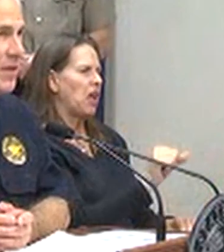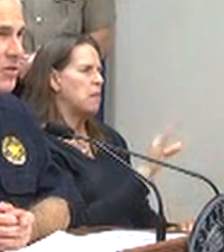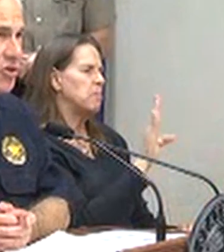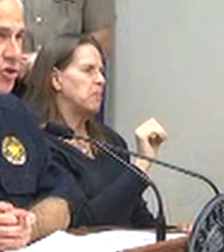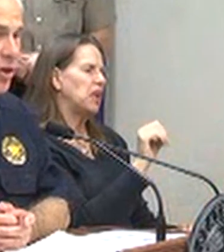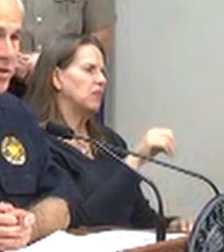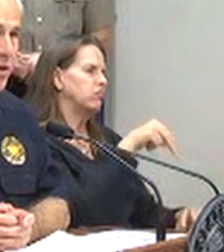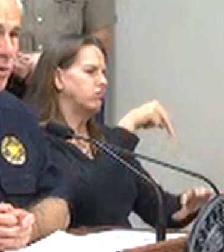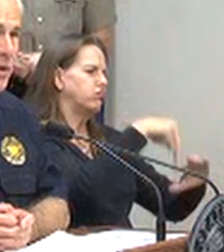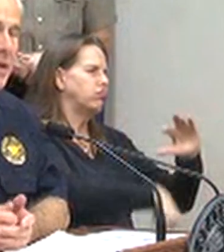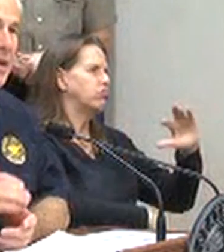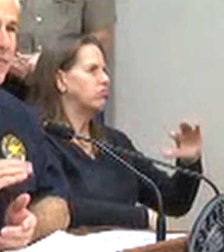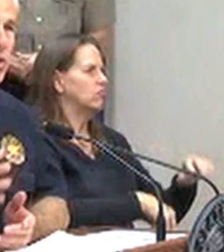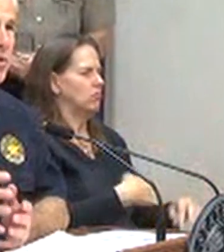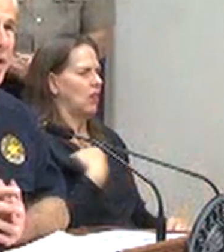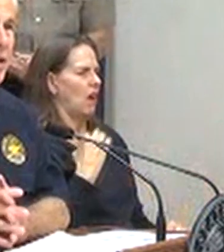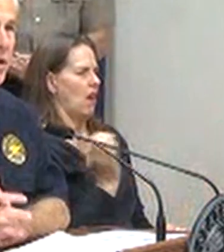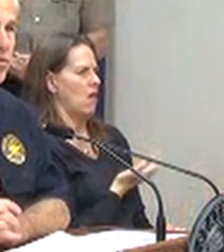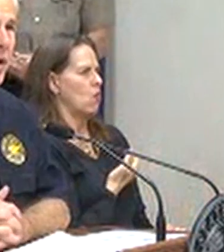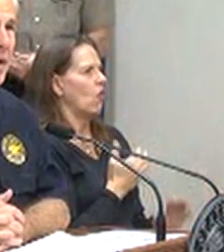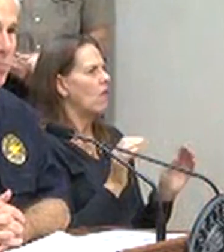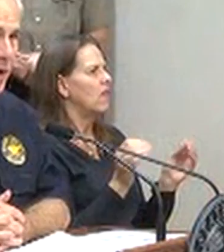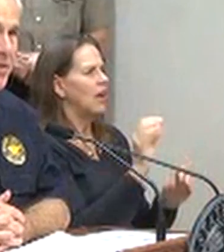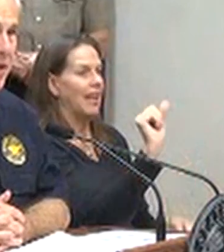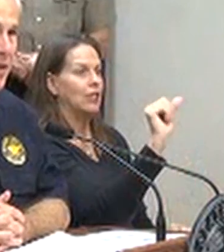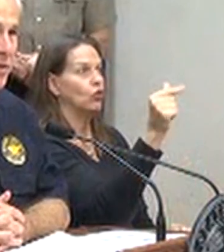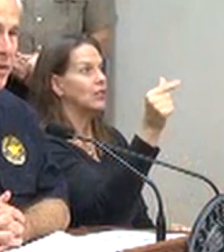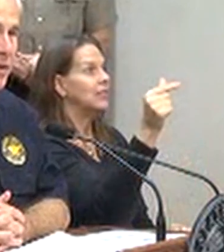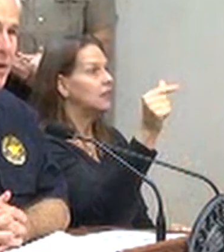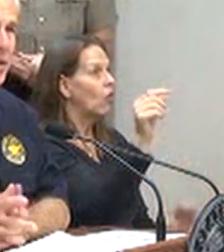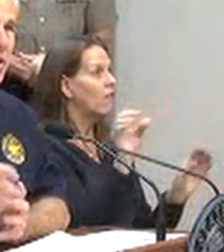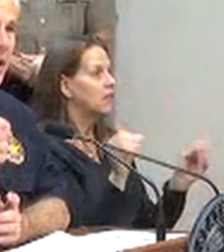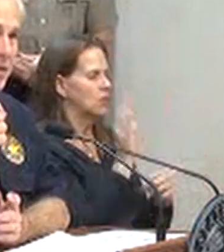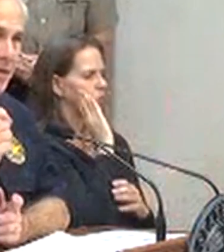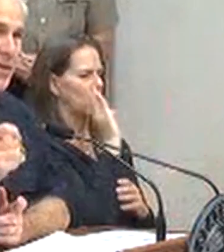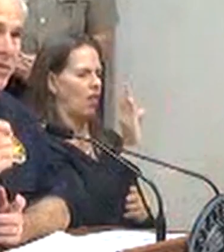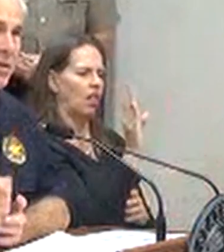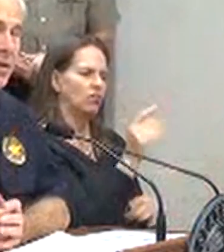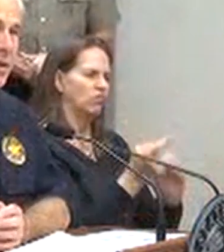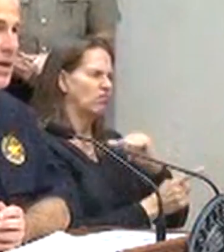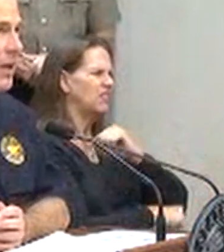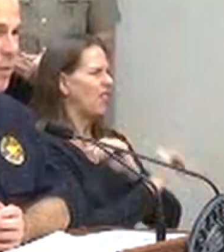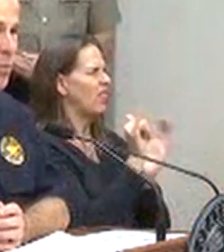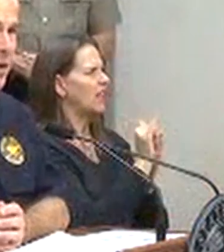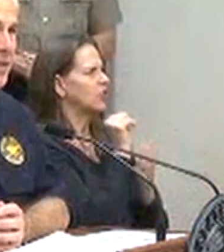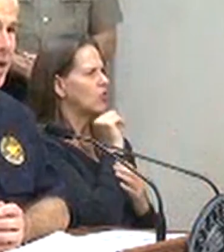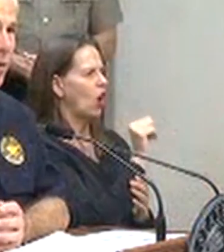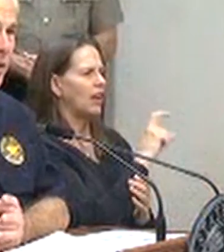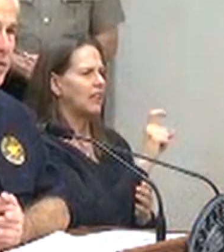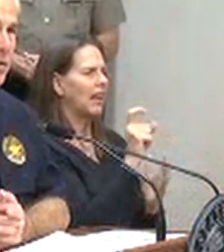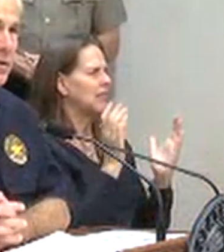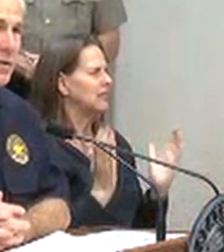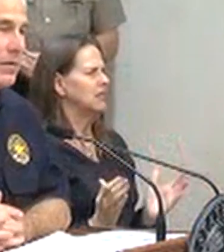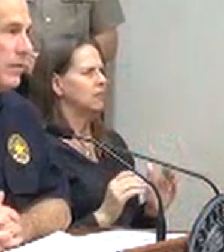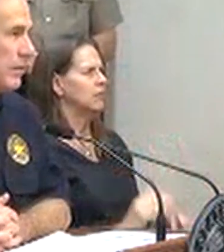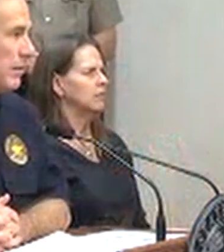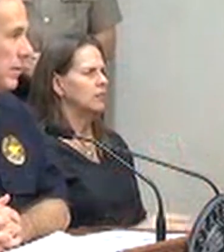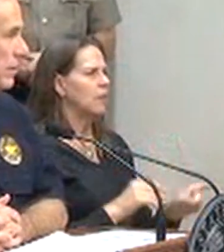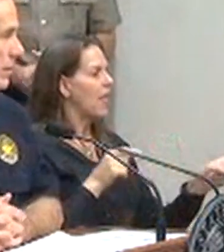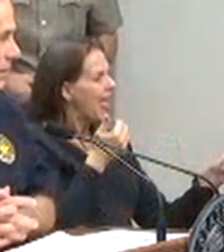by the Texas Attorney General if you dare try any price gouging. It's un-Texan, and we will not tolerate it.